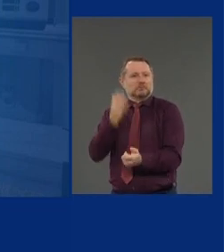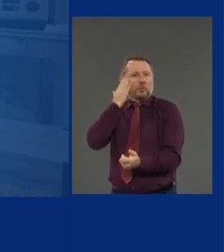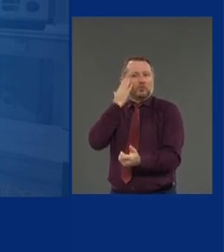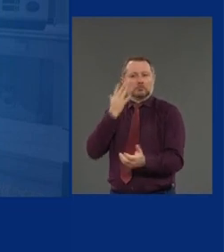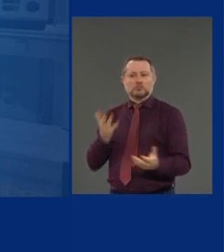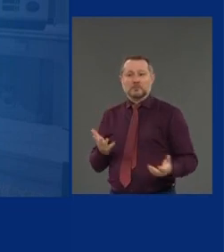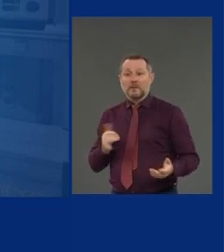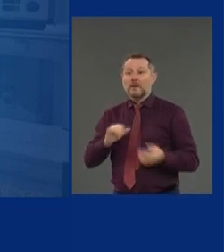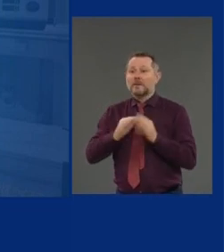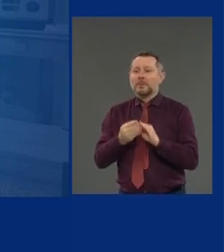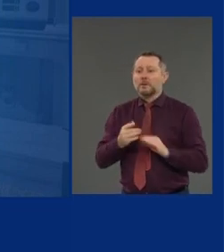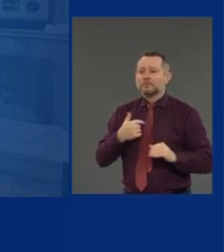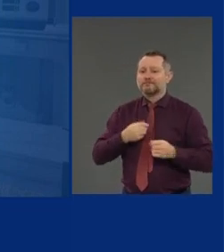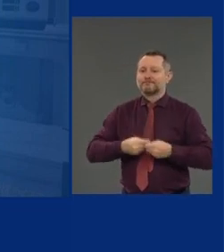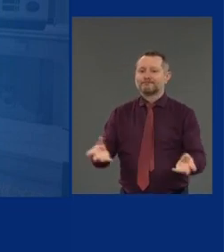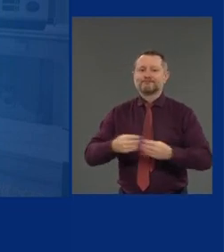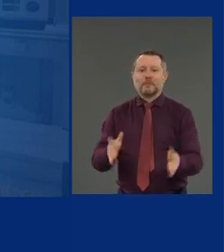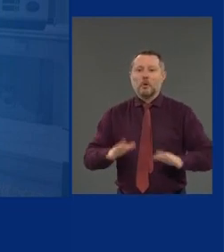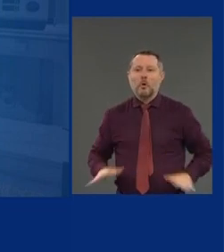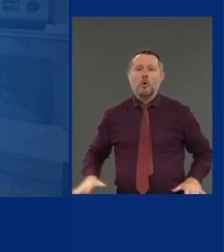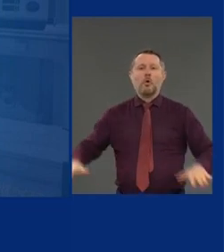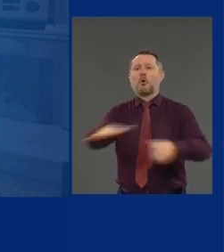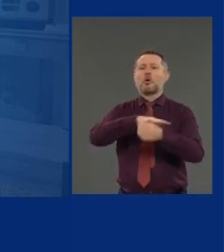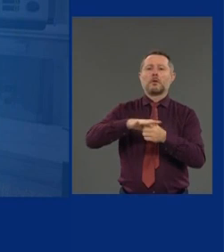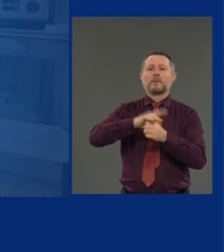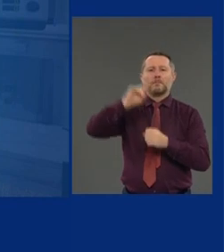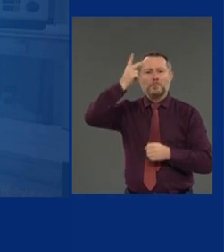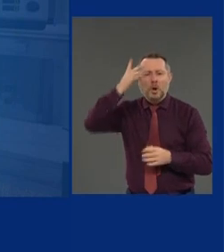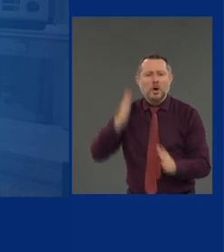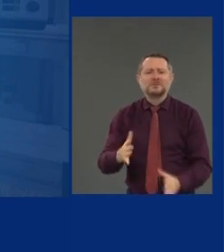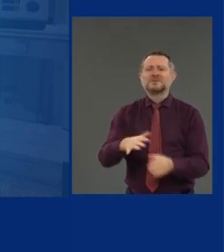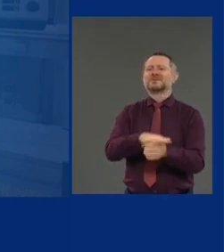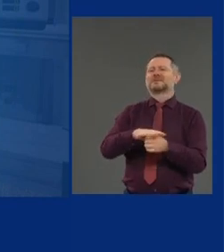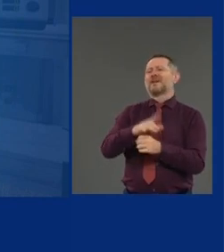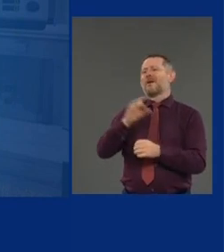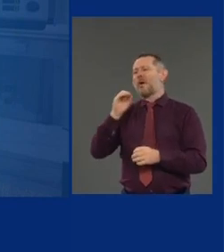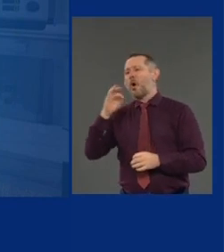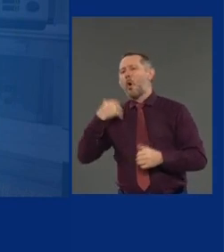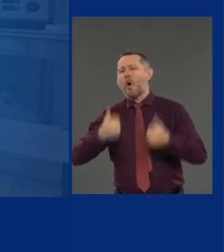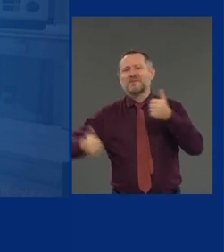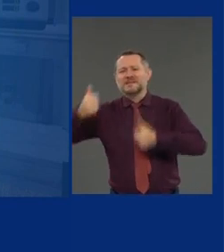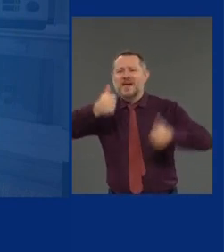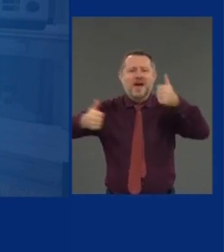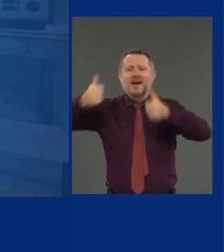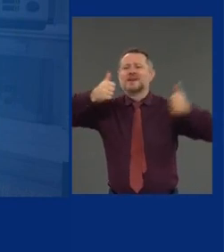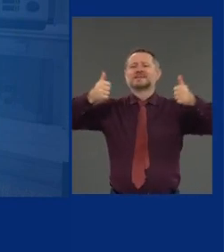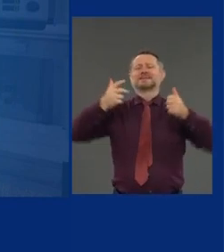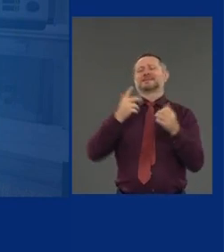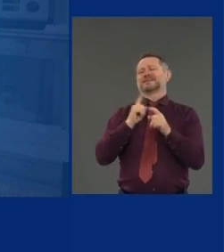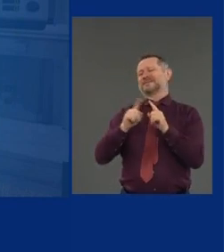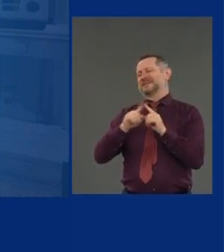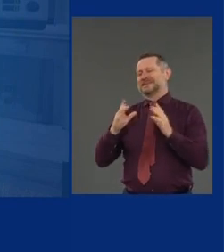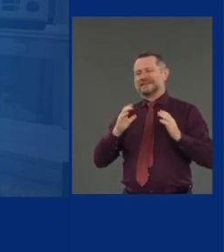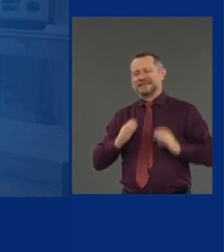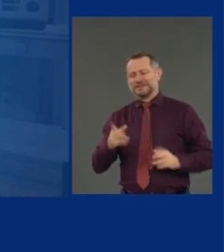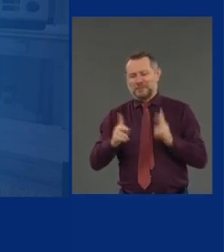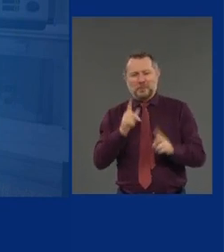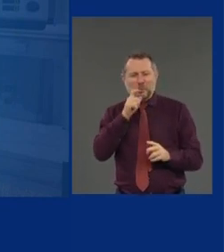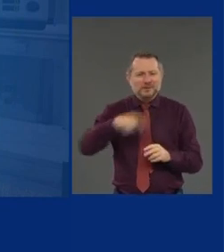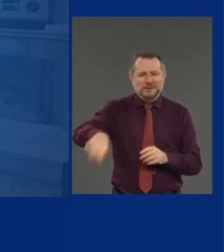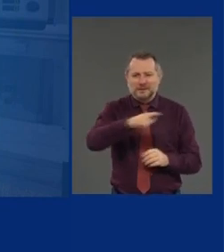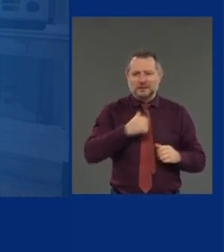local official. We put them on the website. Every citizen should want to know what's happening in their community and their region.